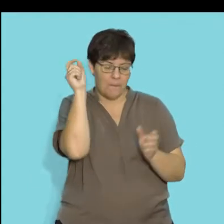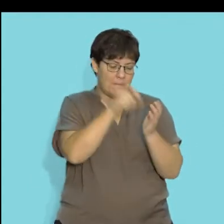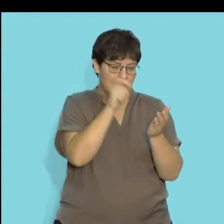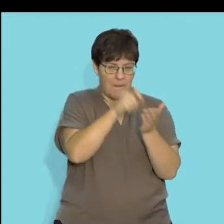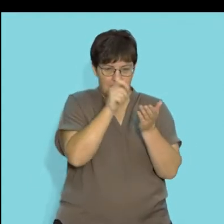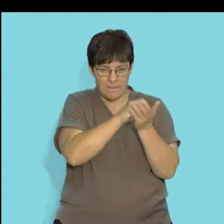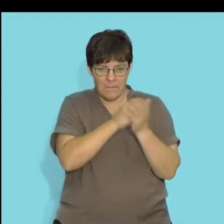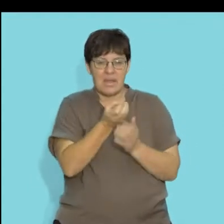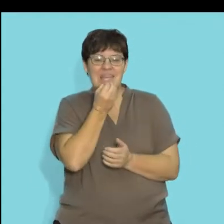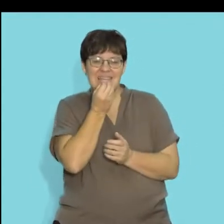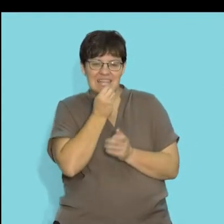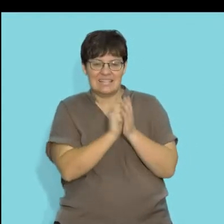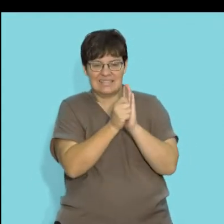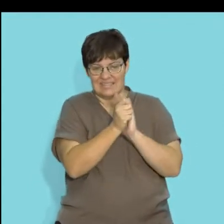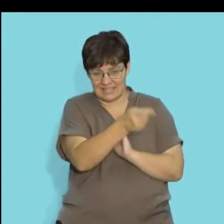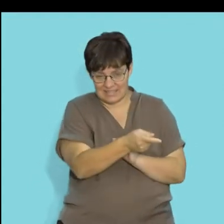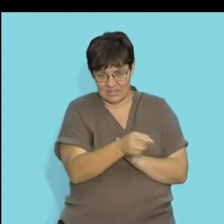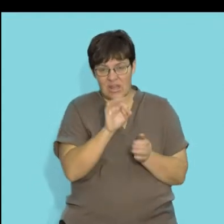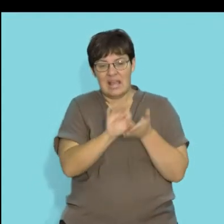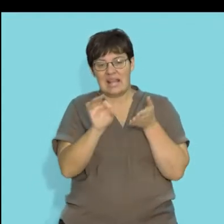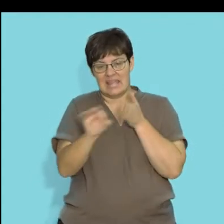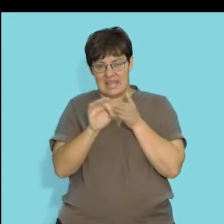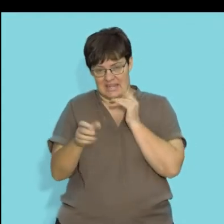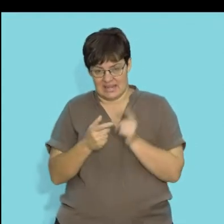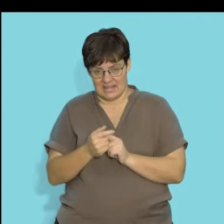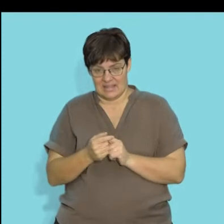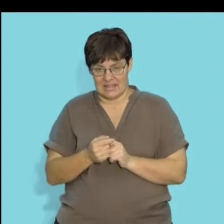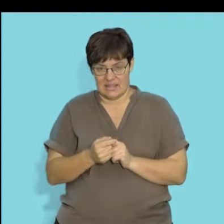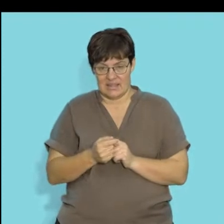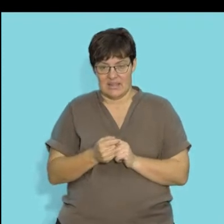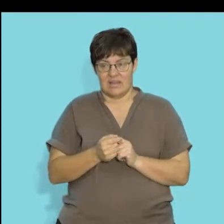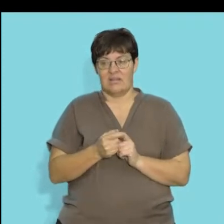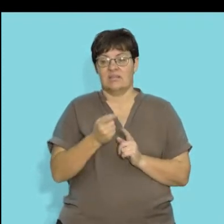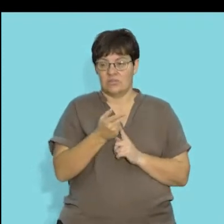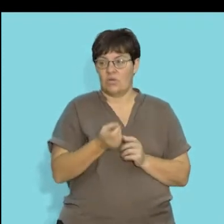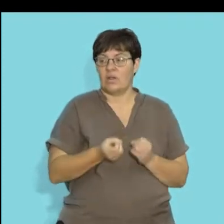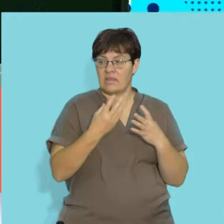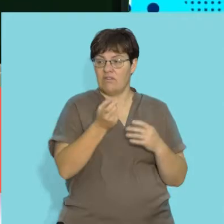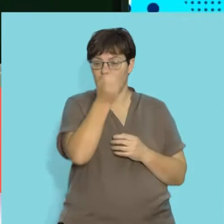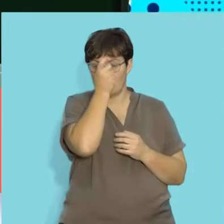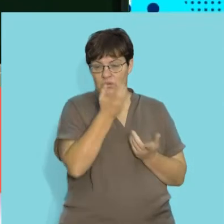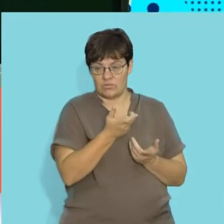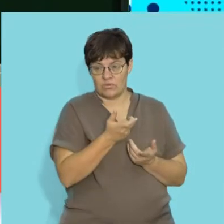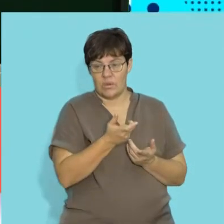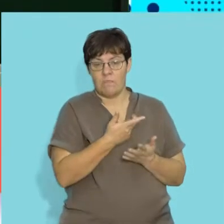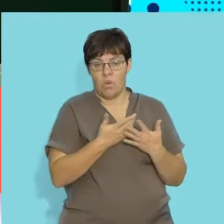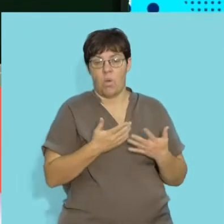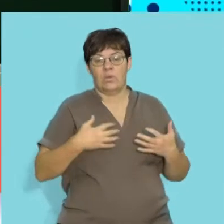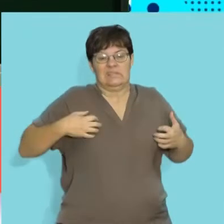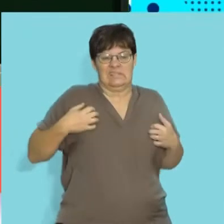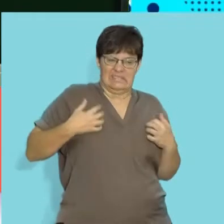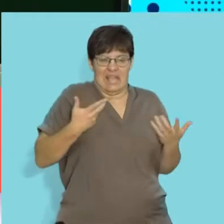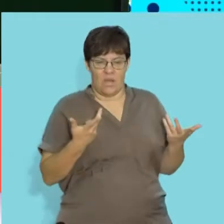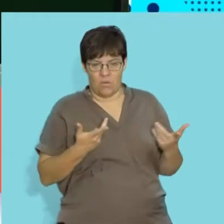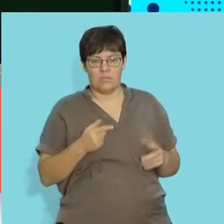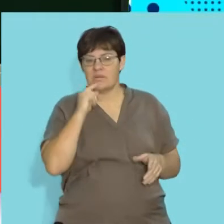rhinos and they play an important role in being able to clean the fleas and the pests on them, giving the rhino a relief